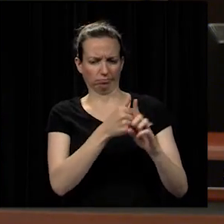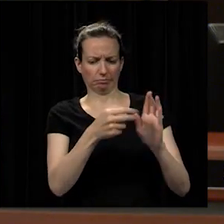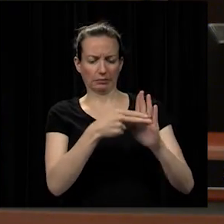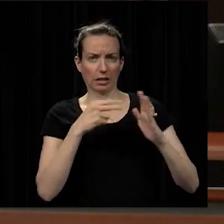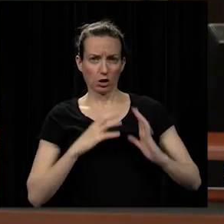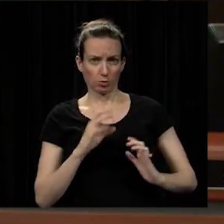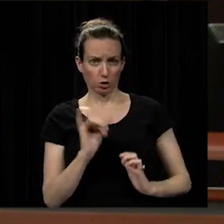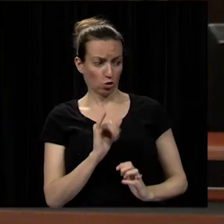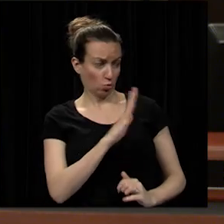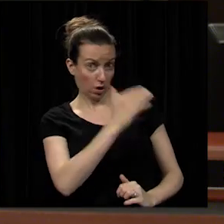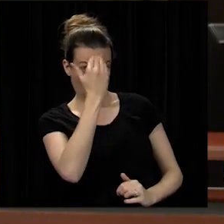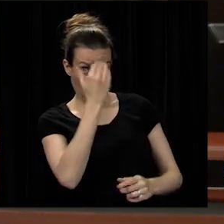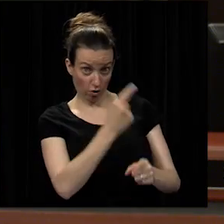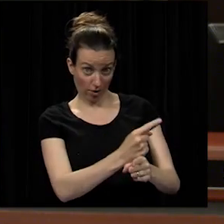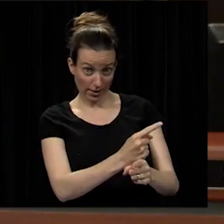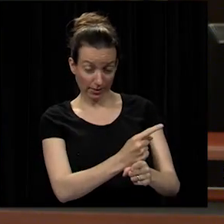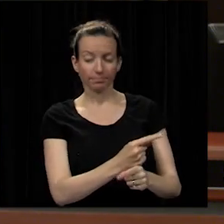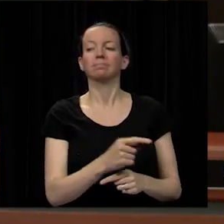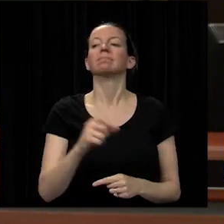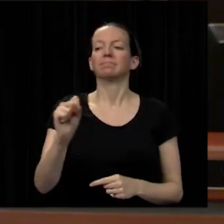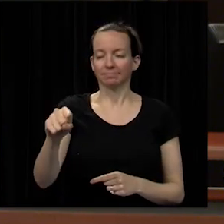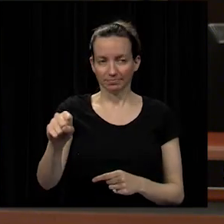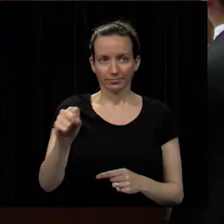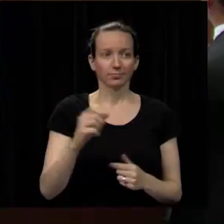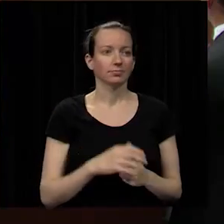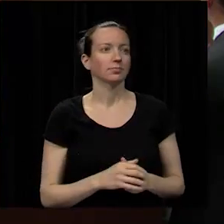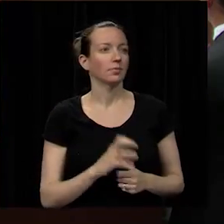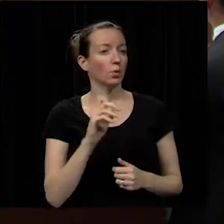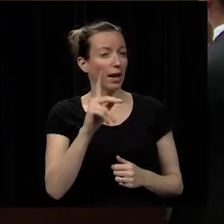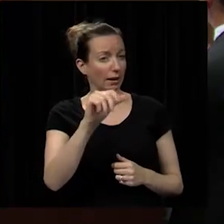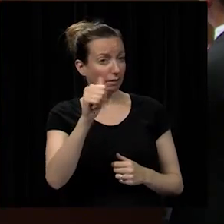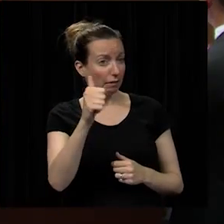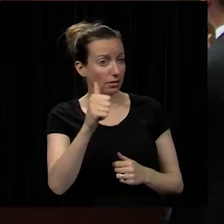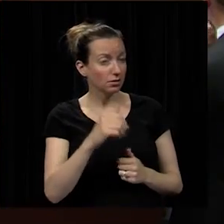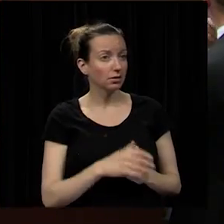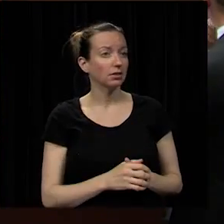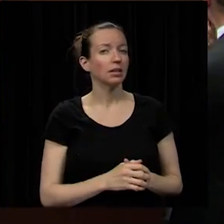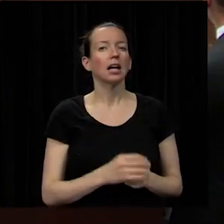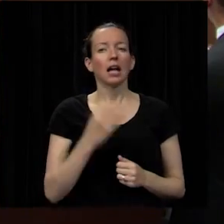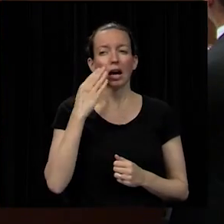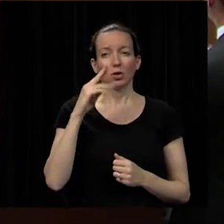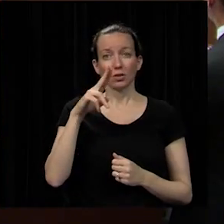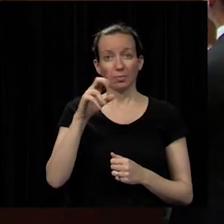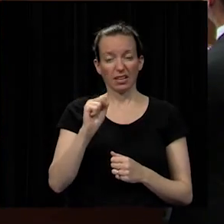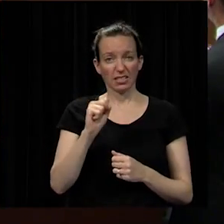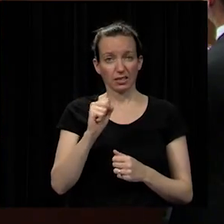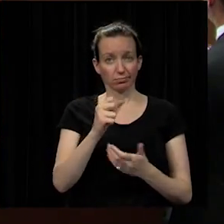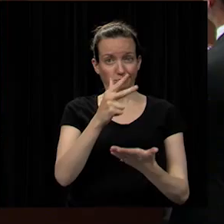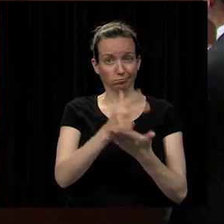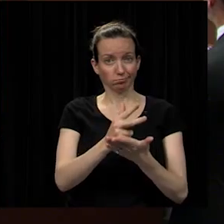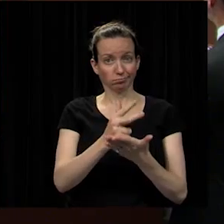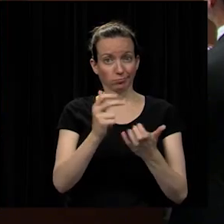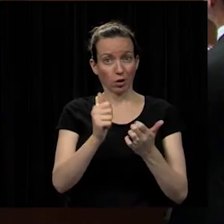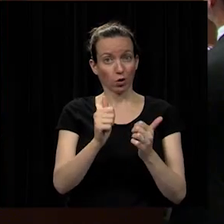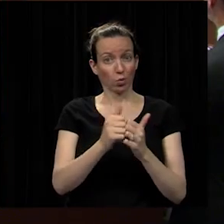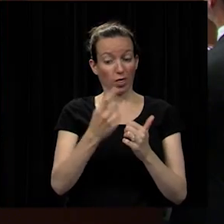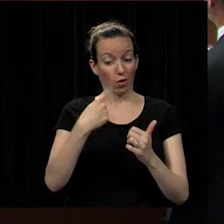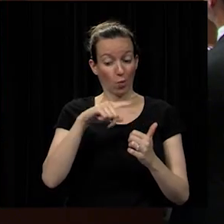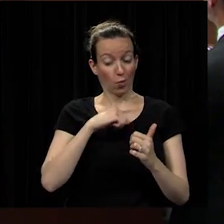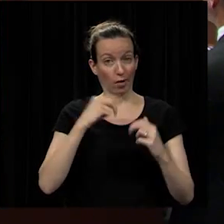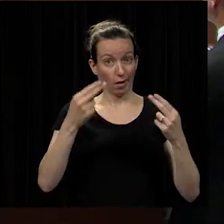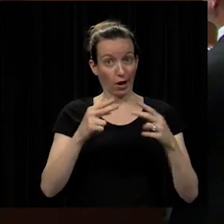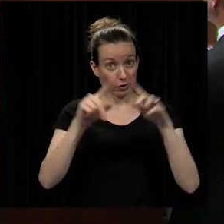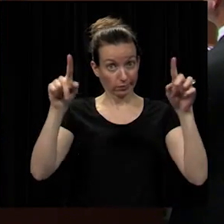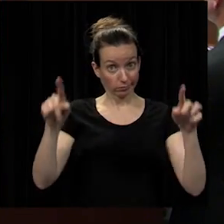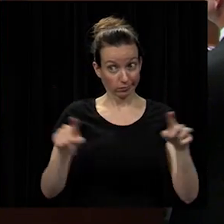yes ma'am okay anything else i notice a lot of buses are parked with the we're hiring signs in our parking lots right now do we know how that's